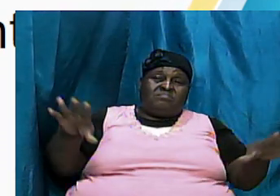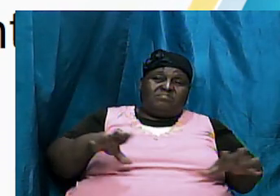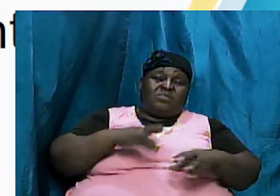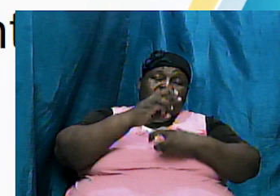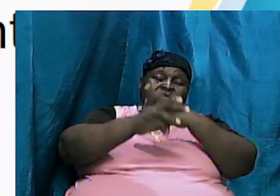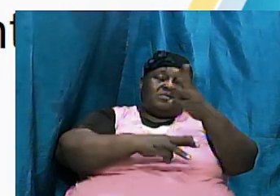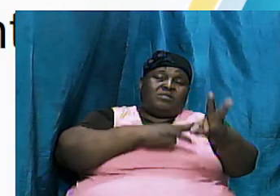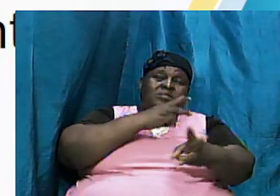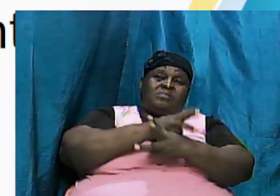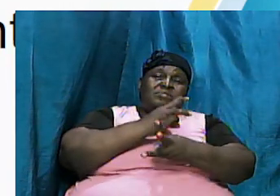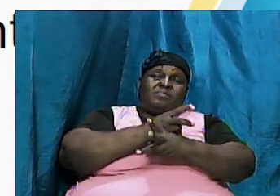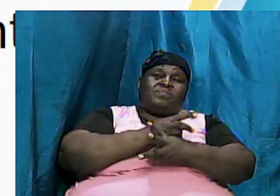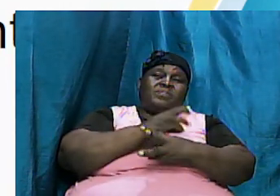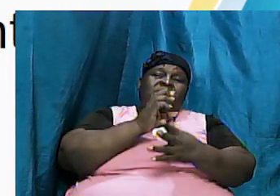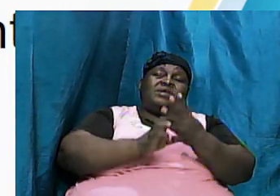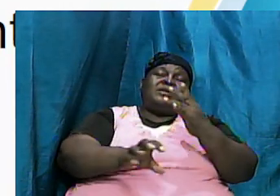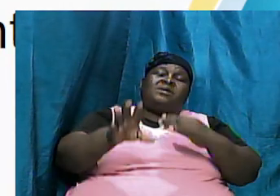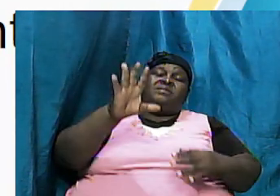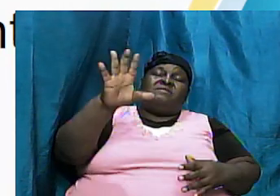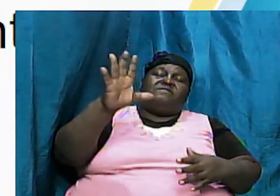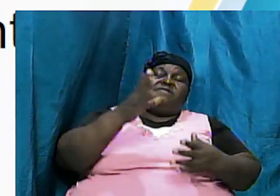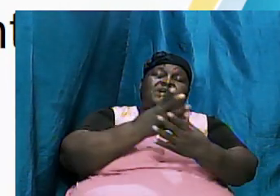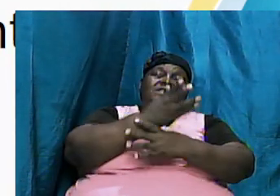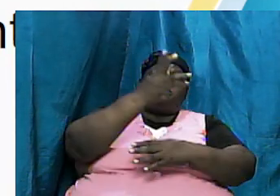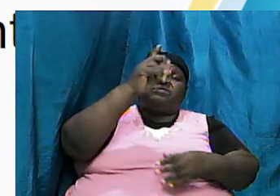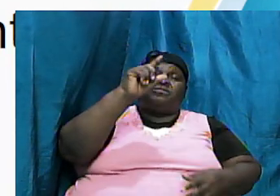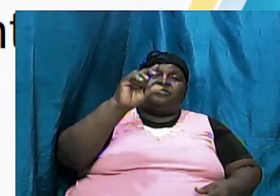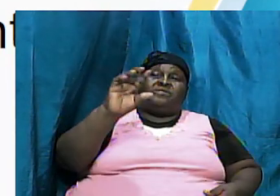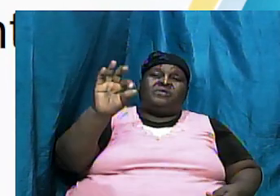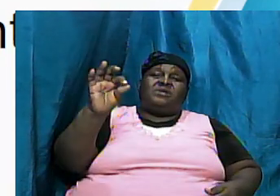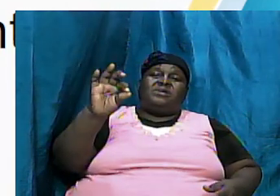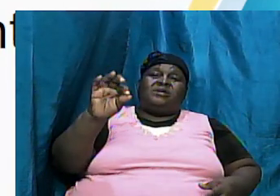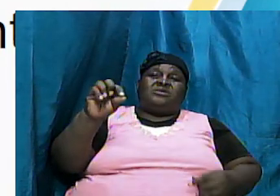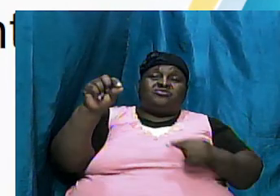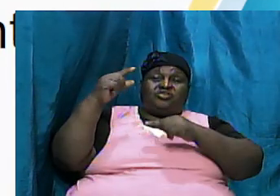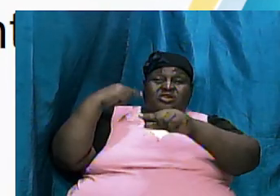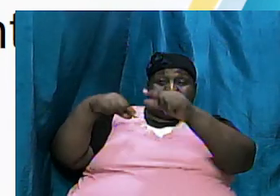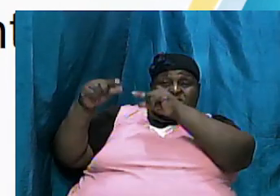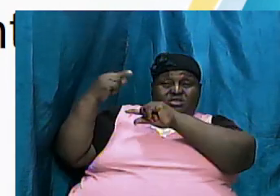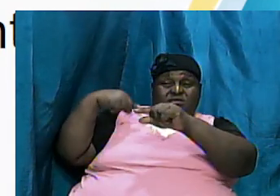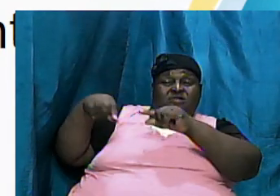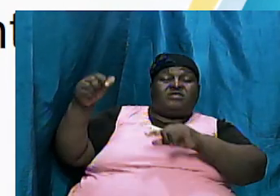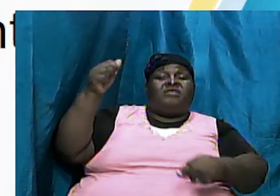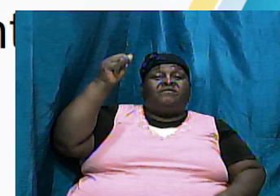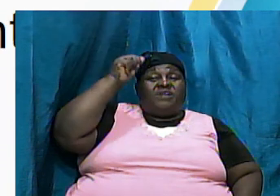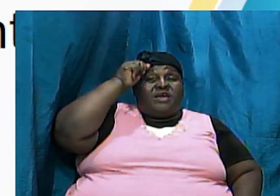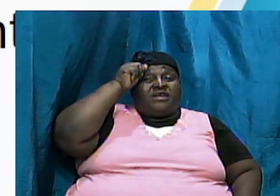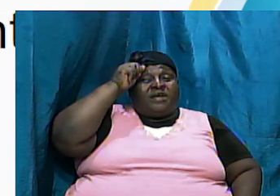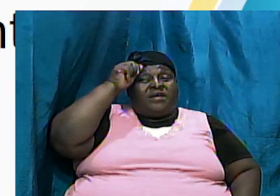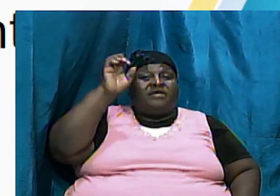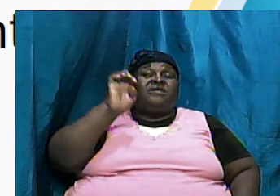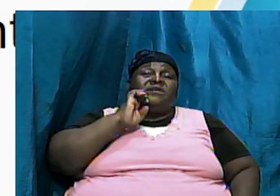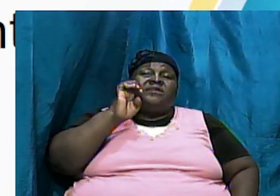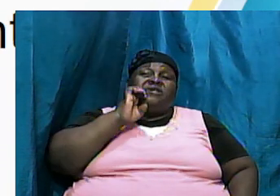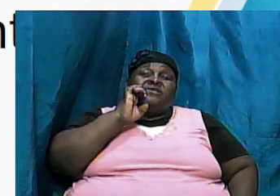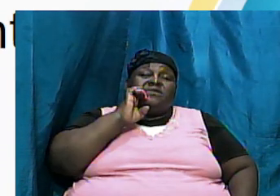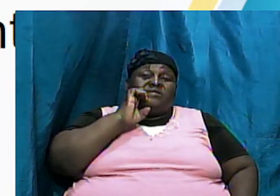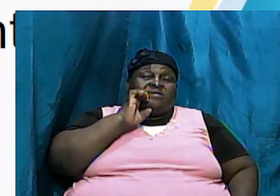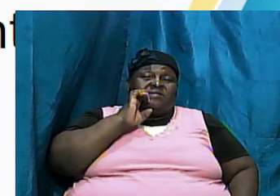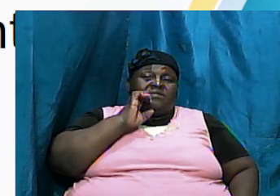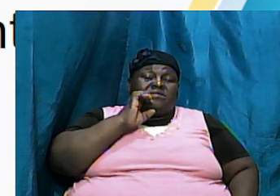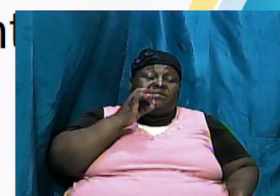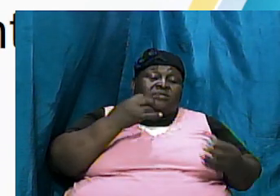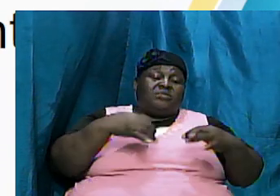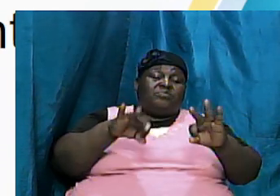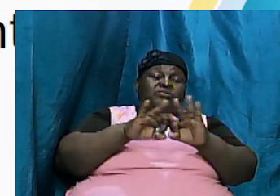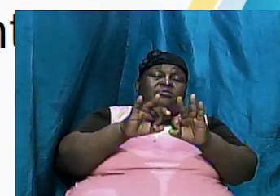now chapters 5 through 9 contains a genealogy of Adam and it is important